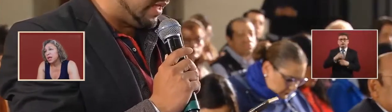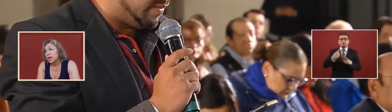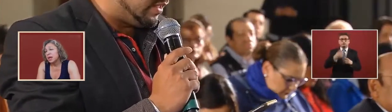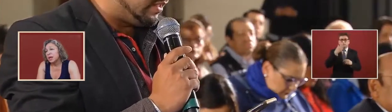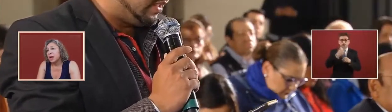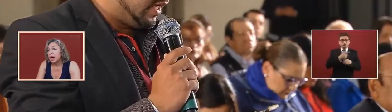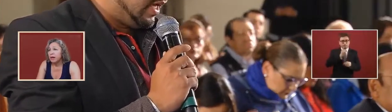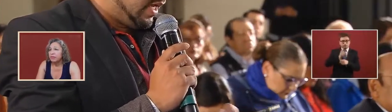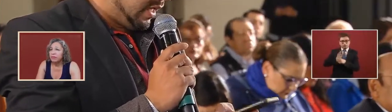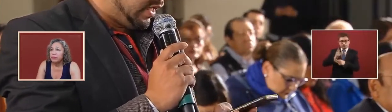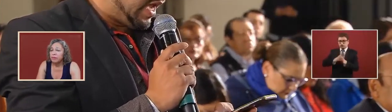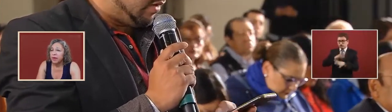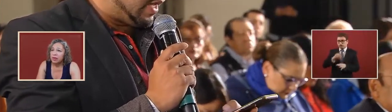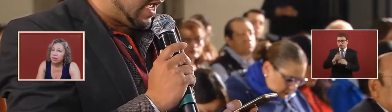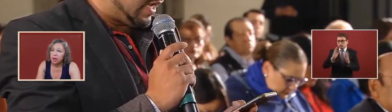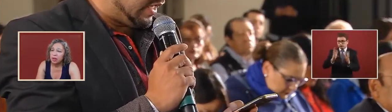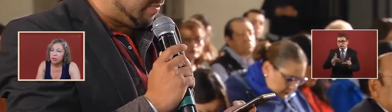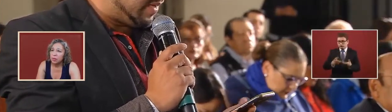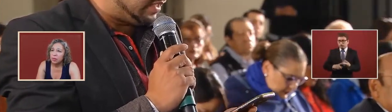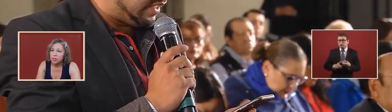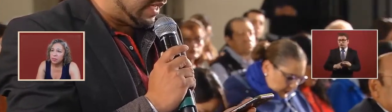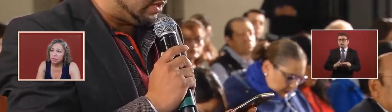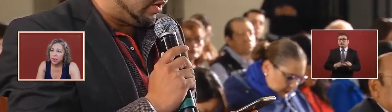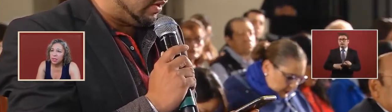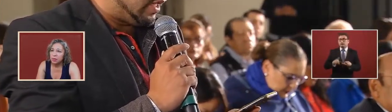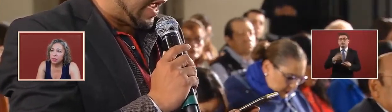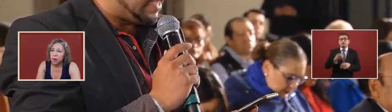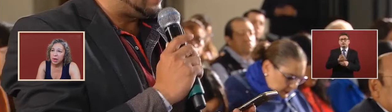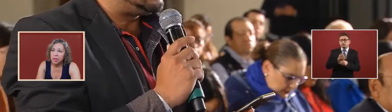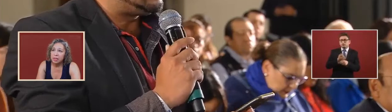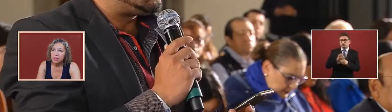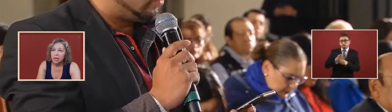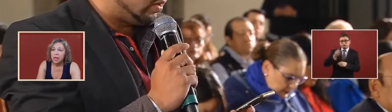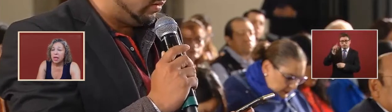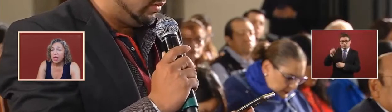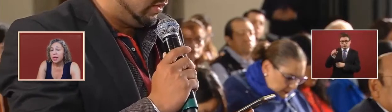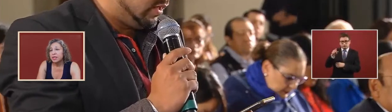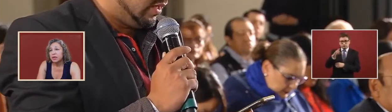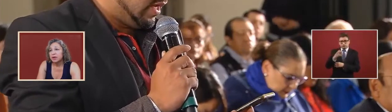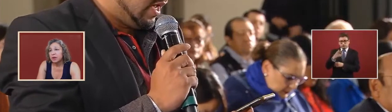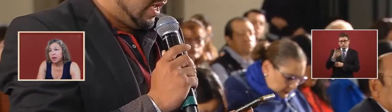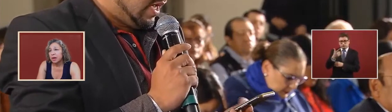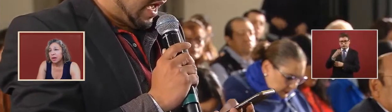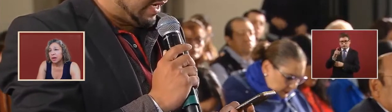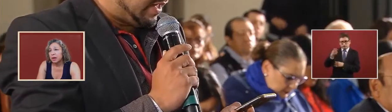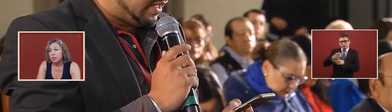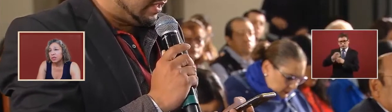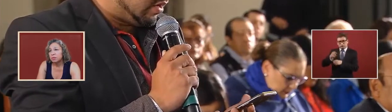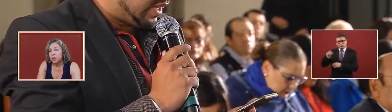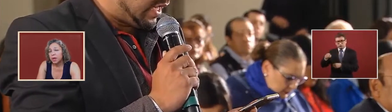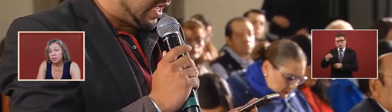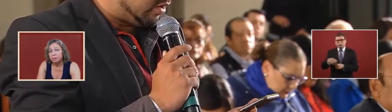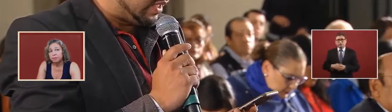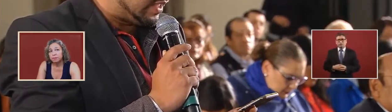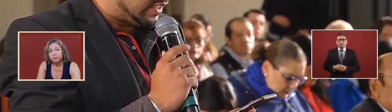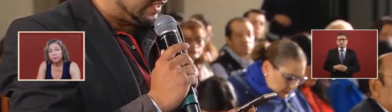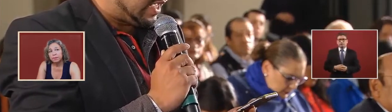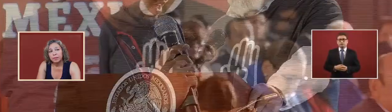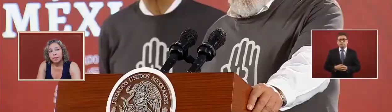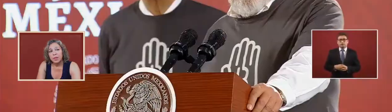you already uh found other responsible parties and is there a uh uh